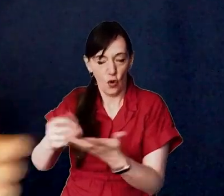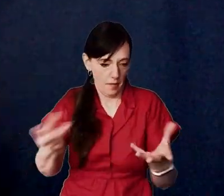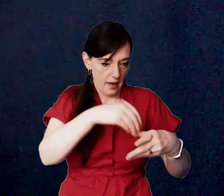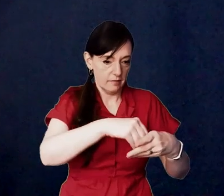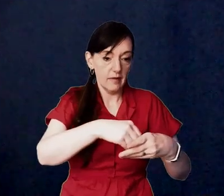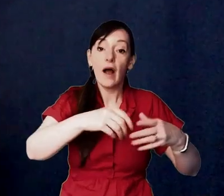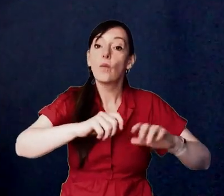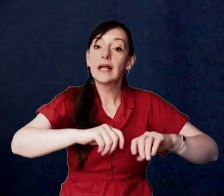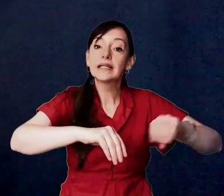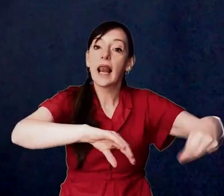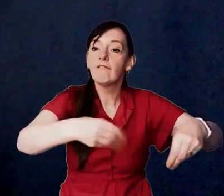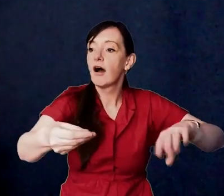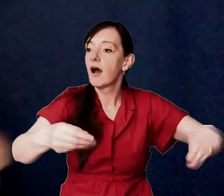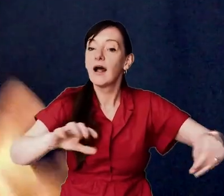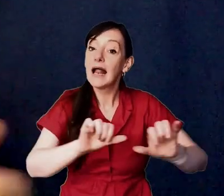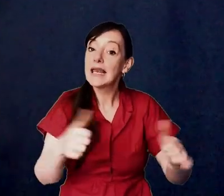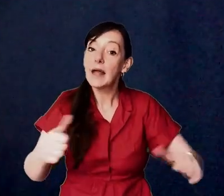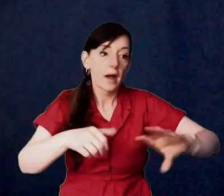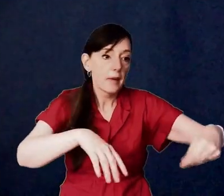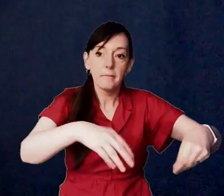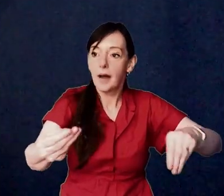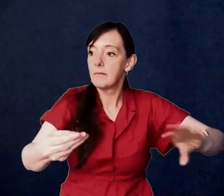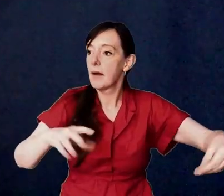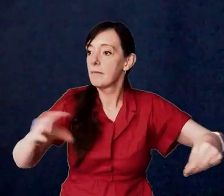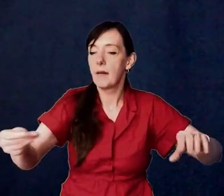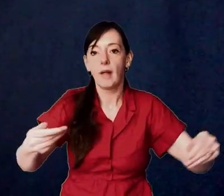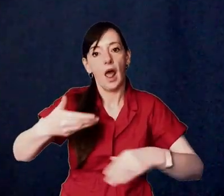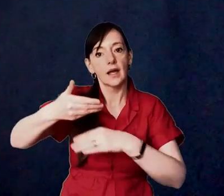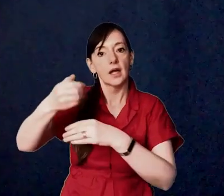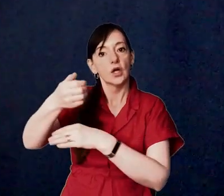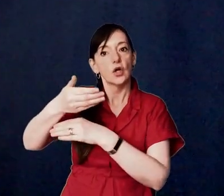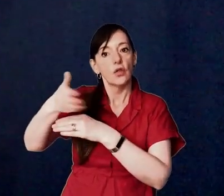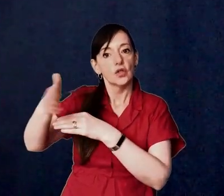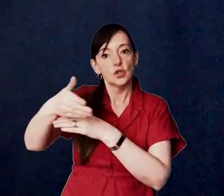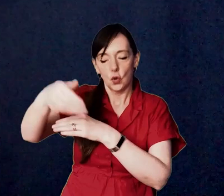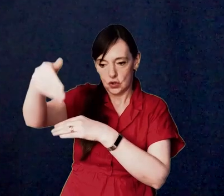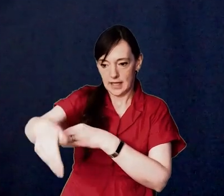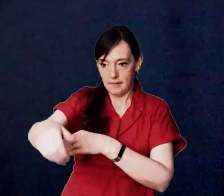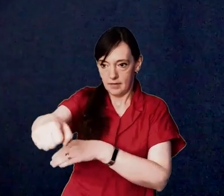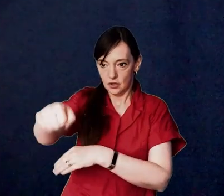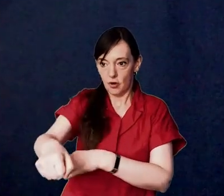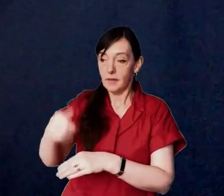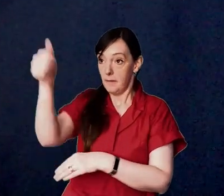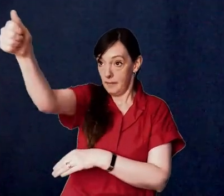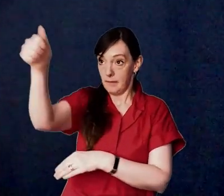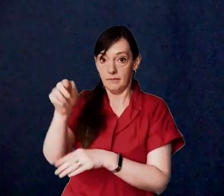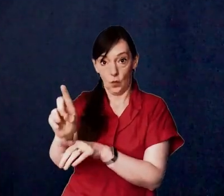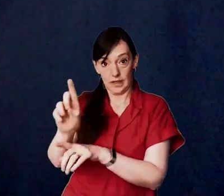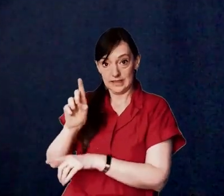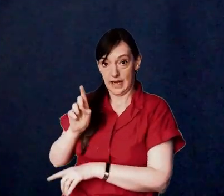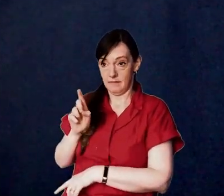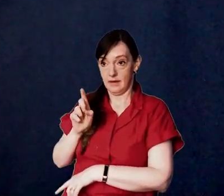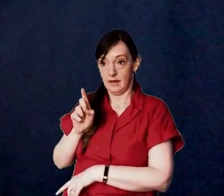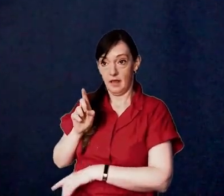we knew well others we just barely knew them but always where we had a vague connection and we dropped the gift bag on the doorstep rang the doorbell stepped back with the necessary two meters